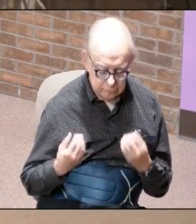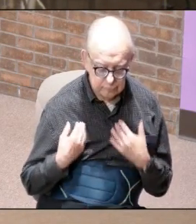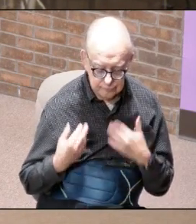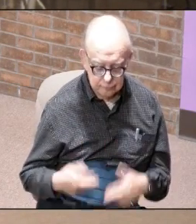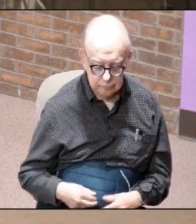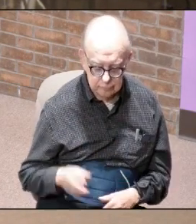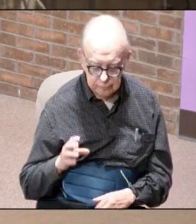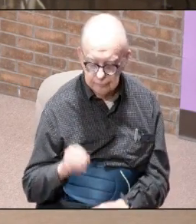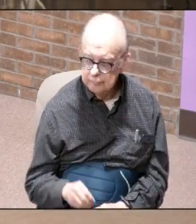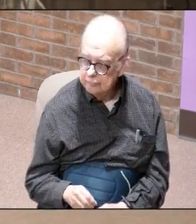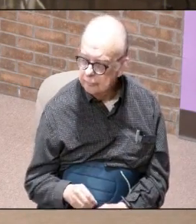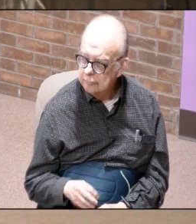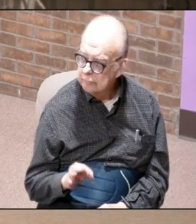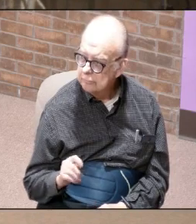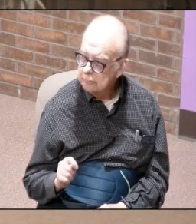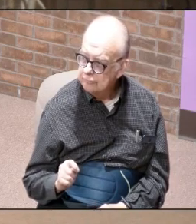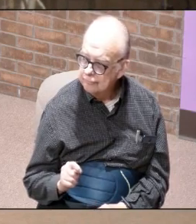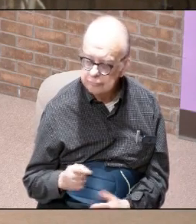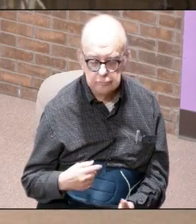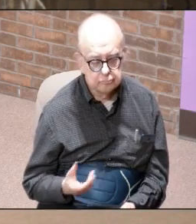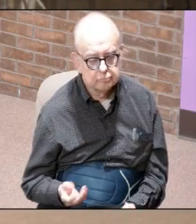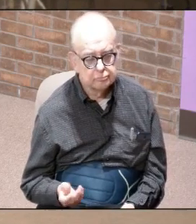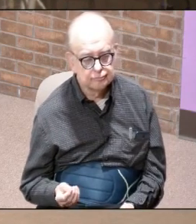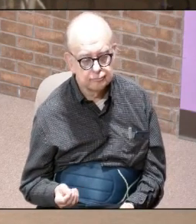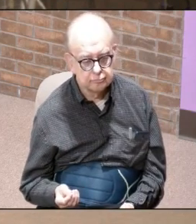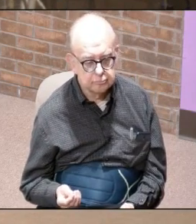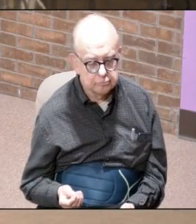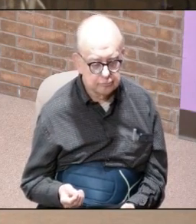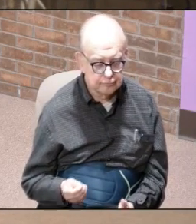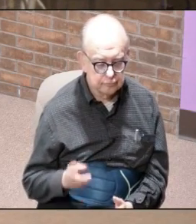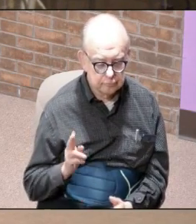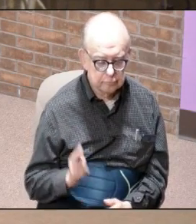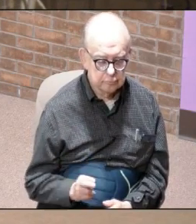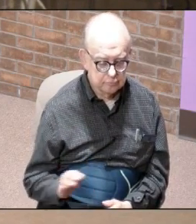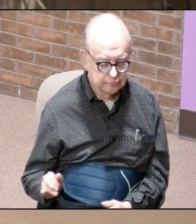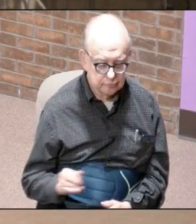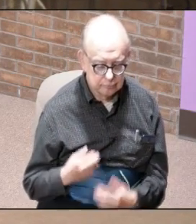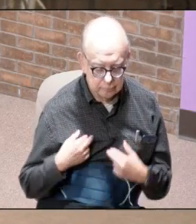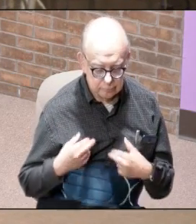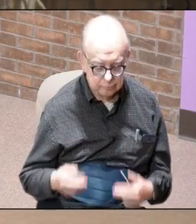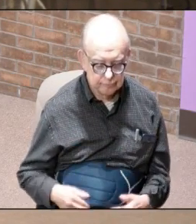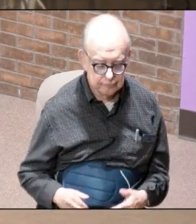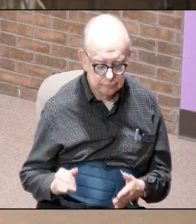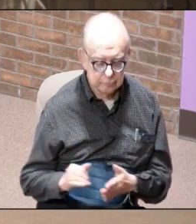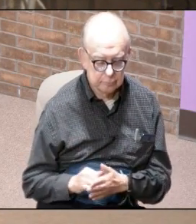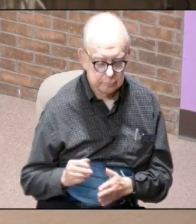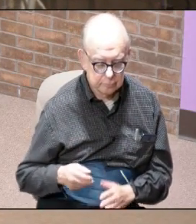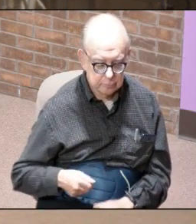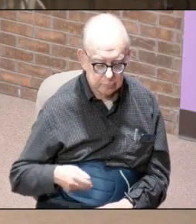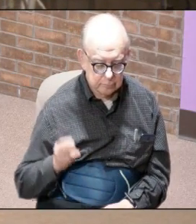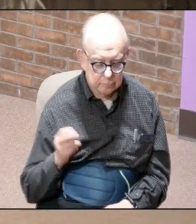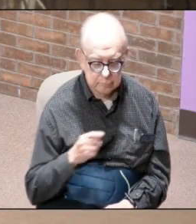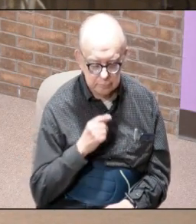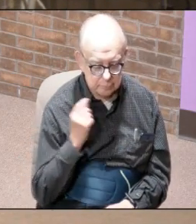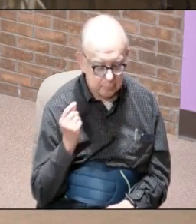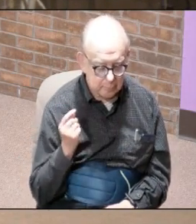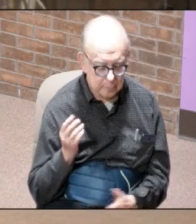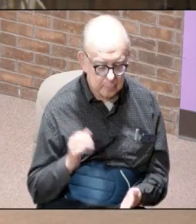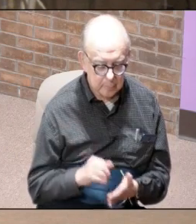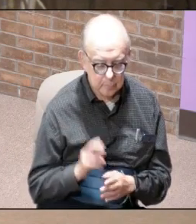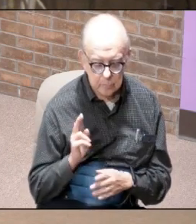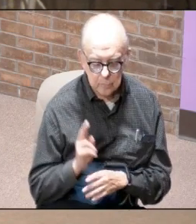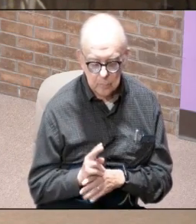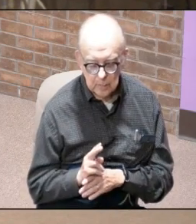robe reaching down to his feet so what did he do he was wearing the same robe that the high priests and kings would wear